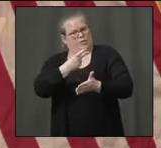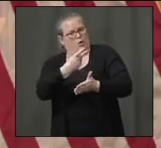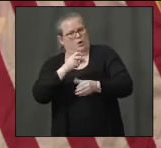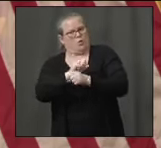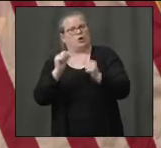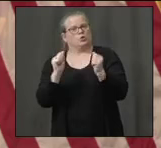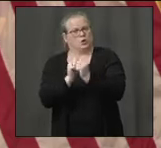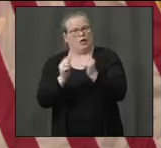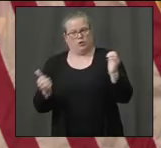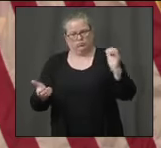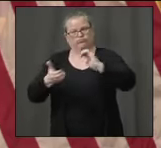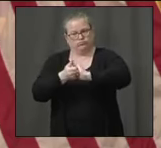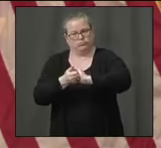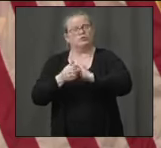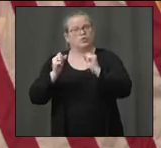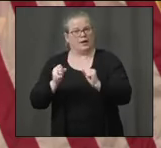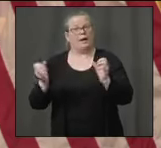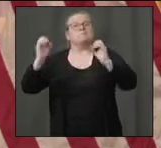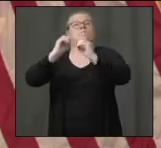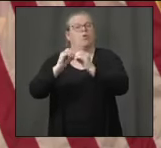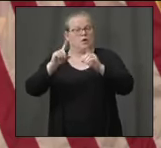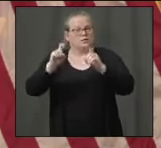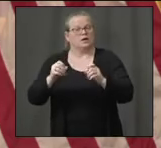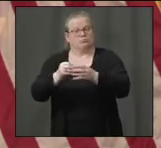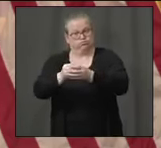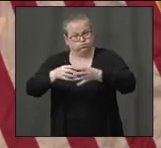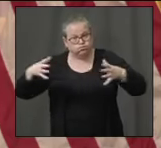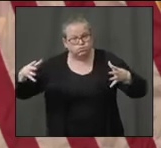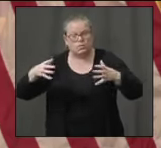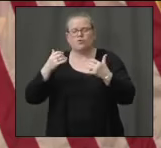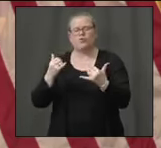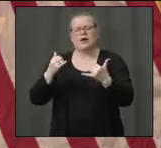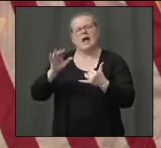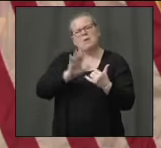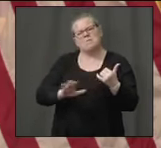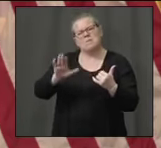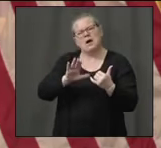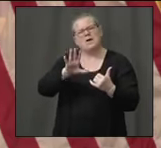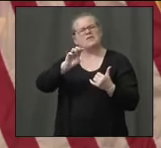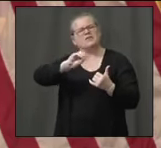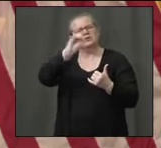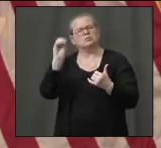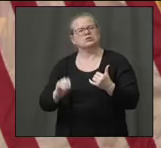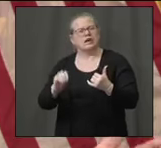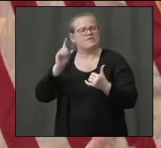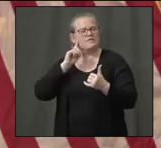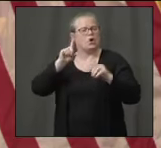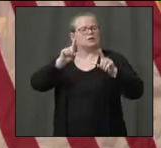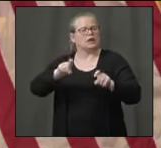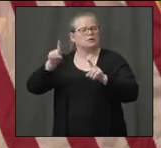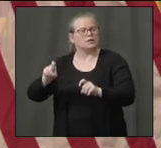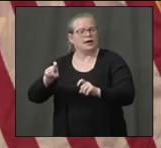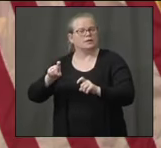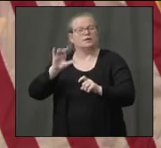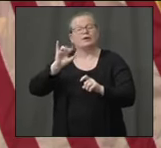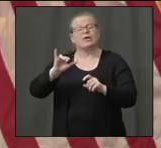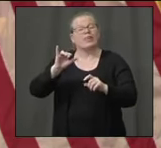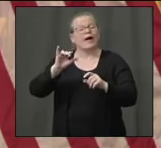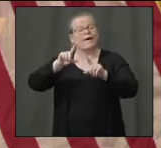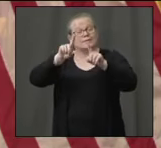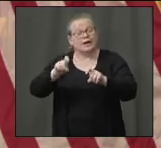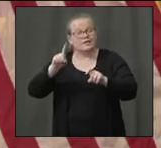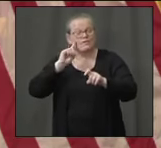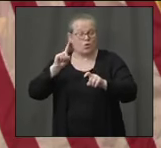50 percent of the tests, these diagnostic tests to determine whether you've had the disease or not. And as Jeff described, we're going to be